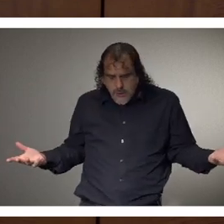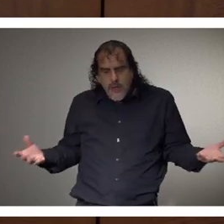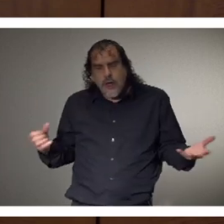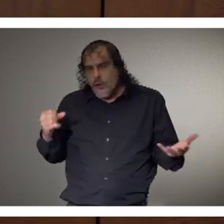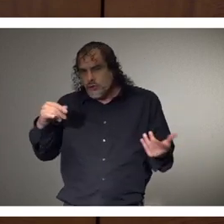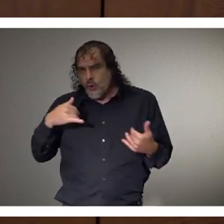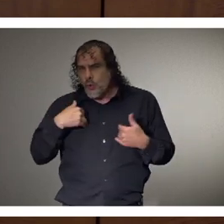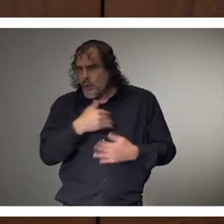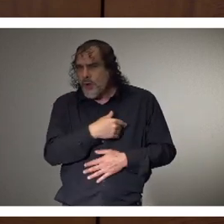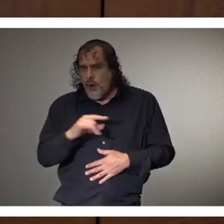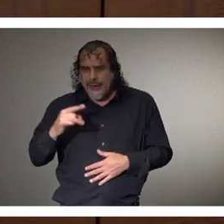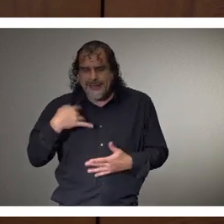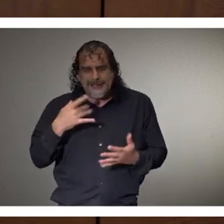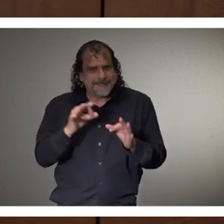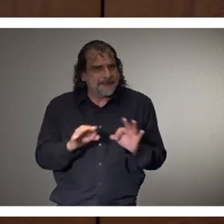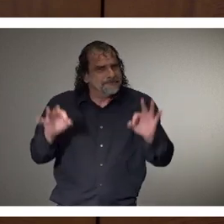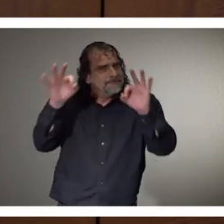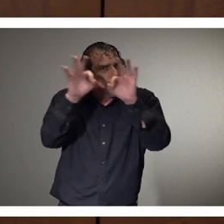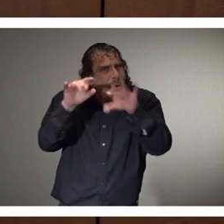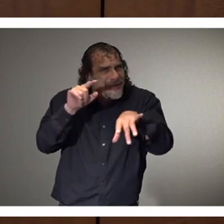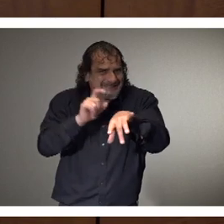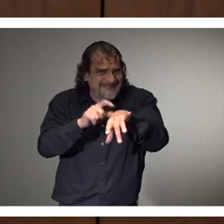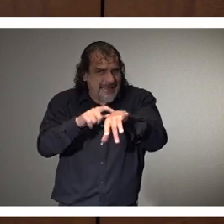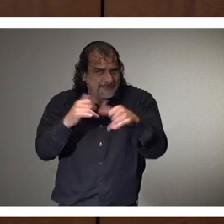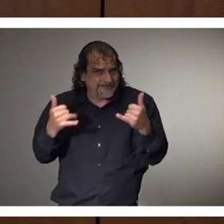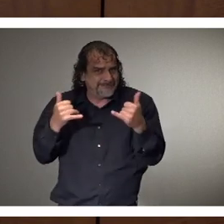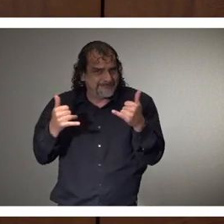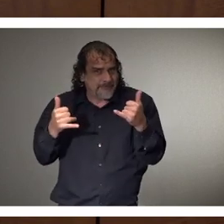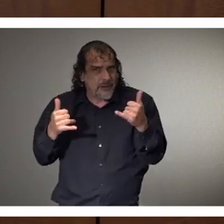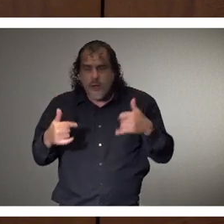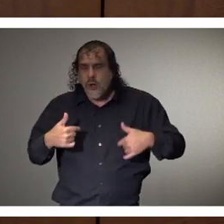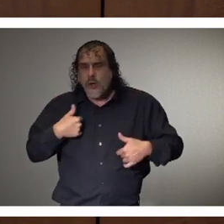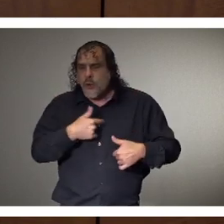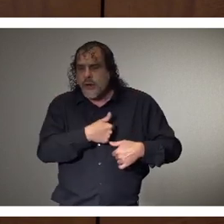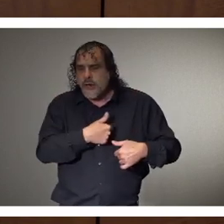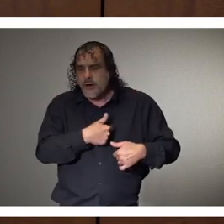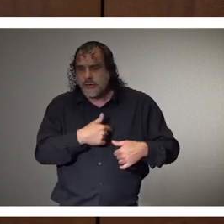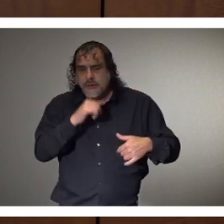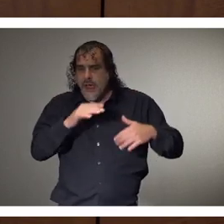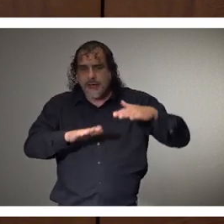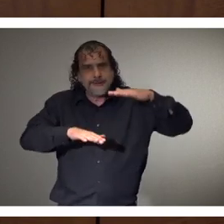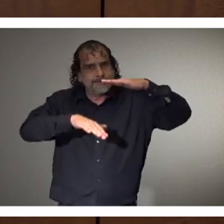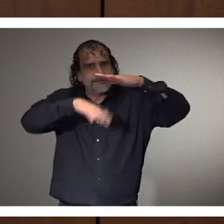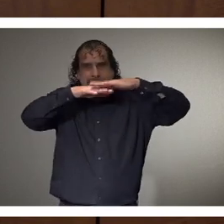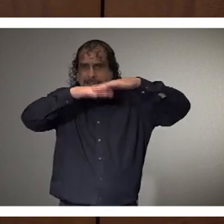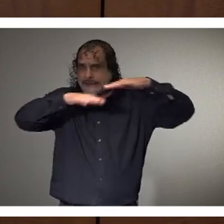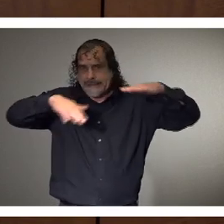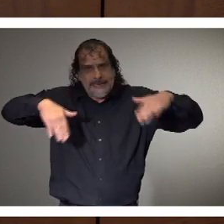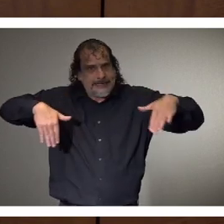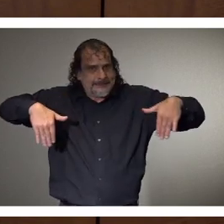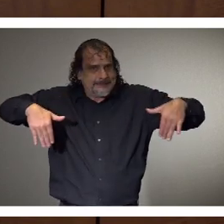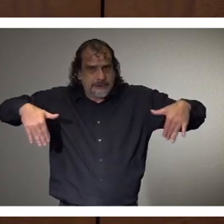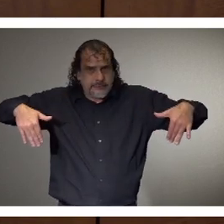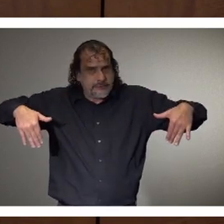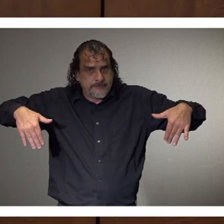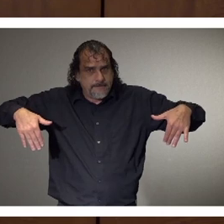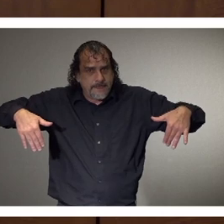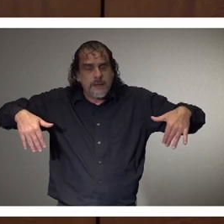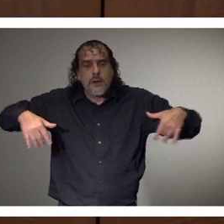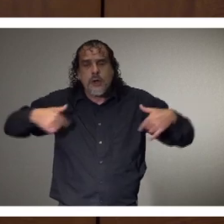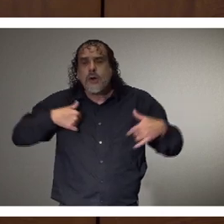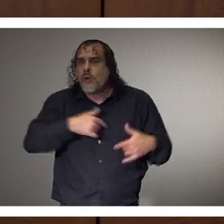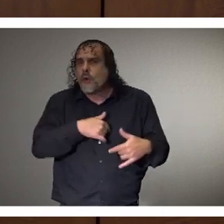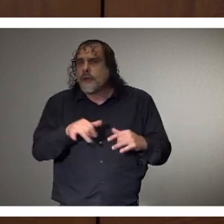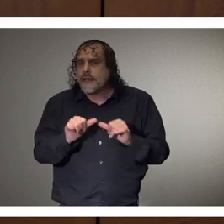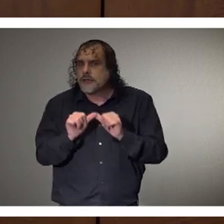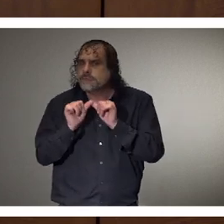at a critical time. We are not at our peak yet. Um, we need to continue to stay